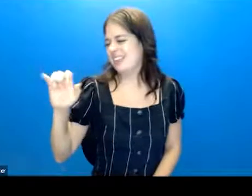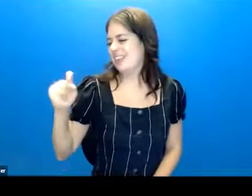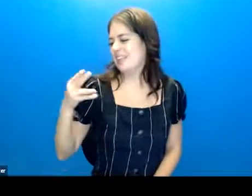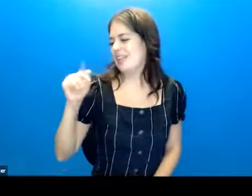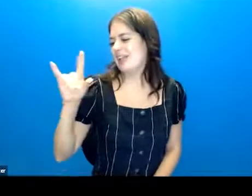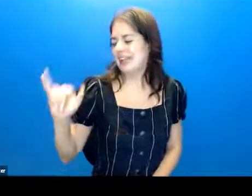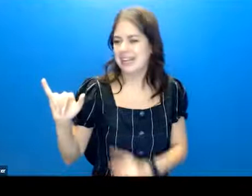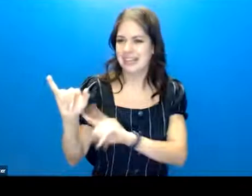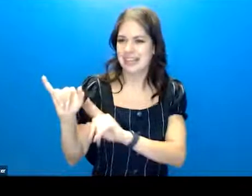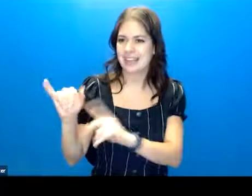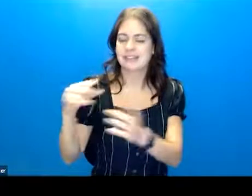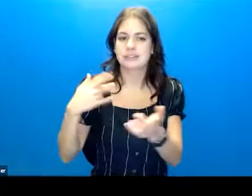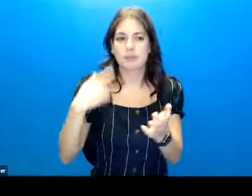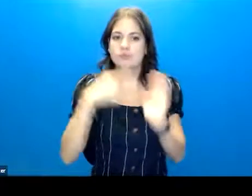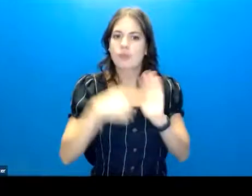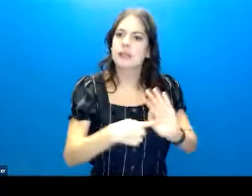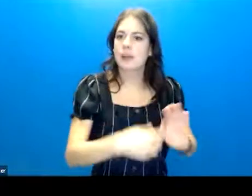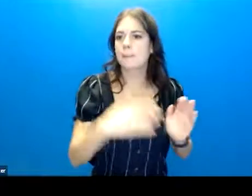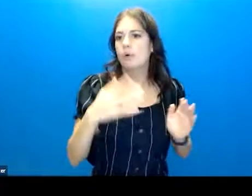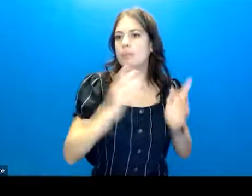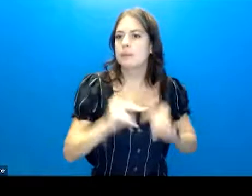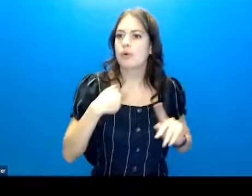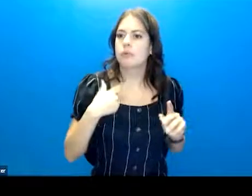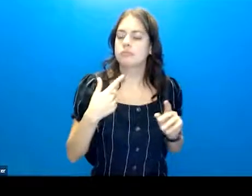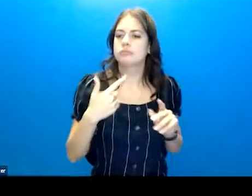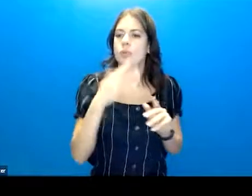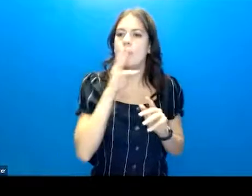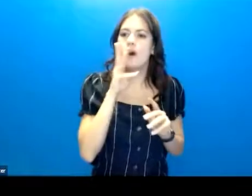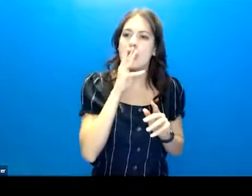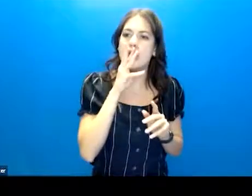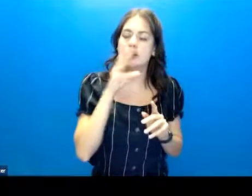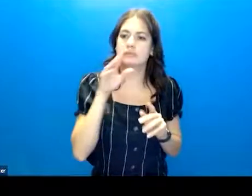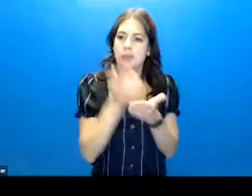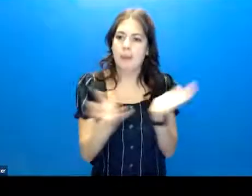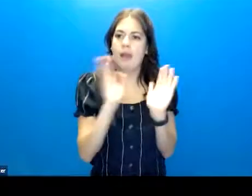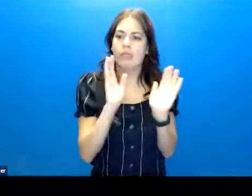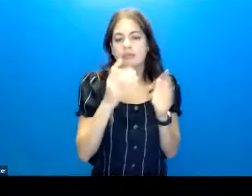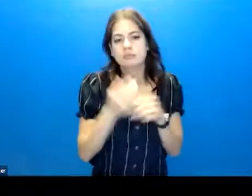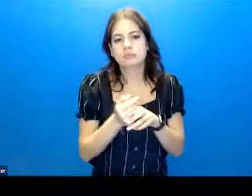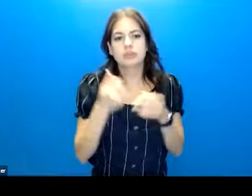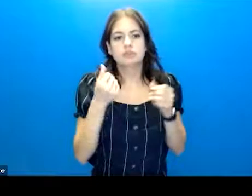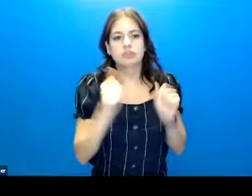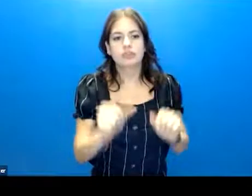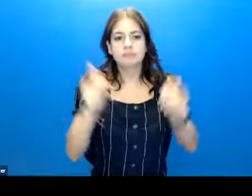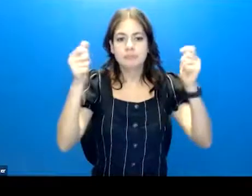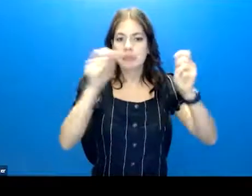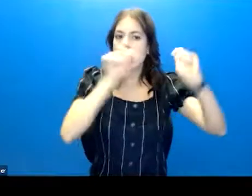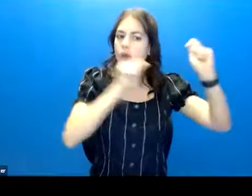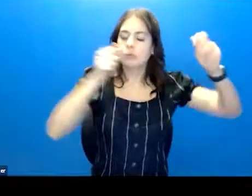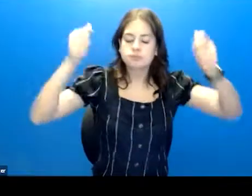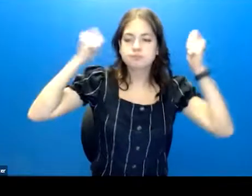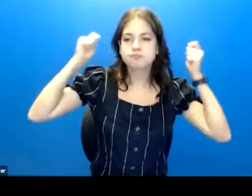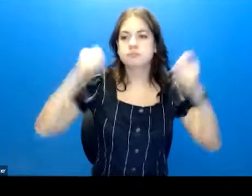So, for example, I've had folks report trying to drown themselves in the bathtub, trying to smother themselves with a pillow.